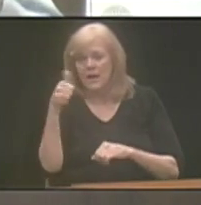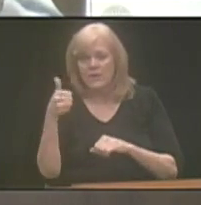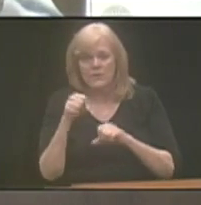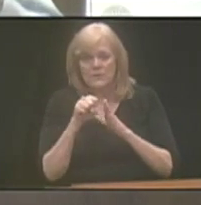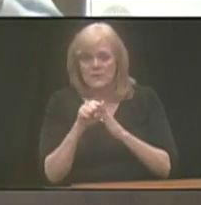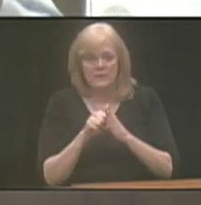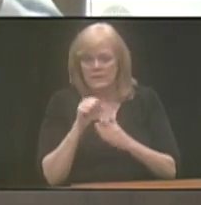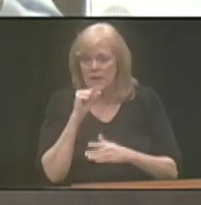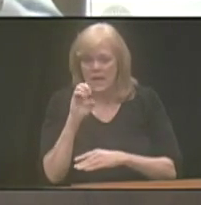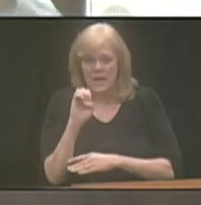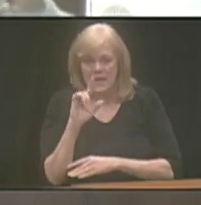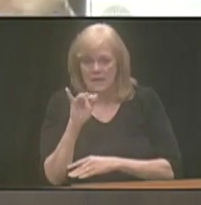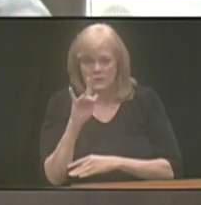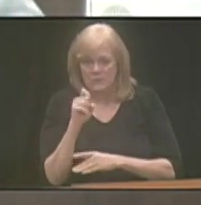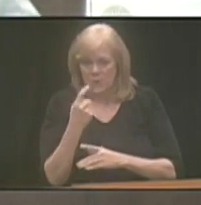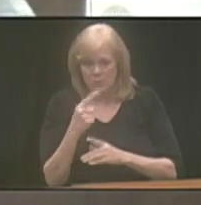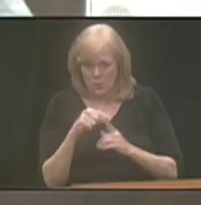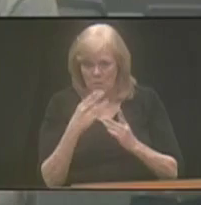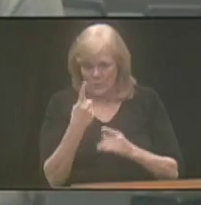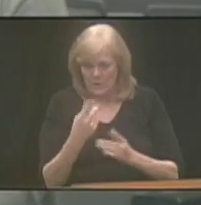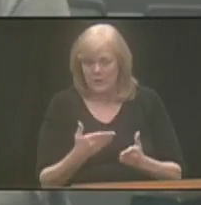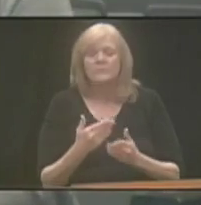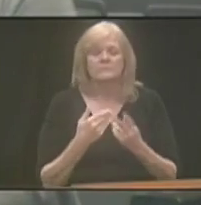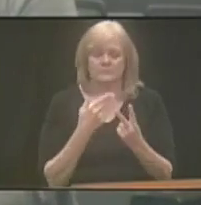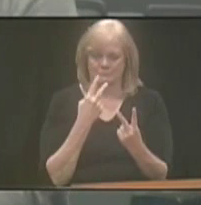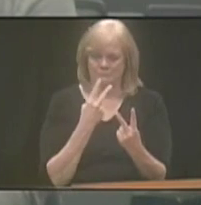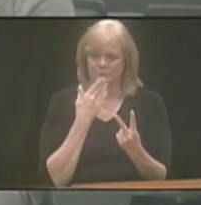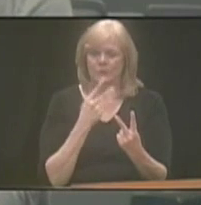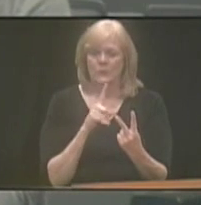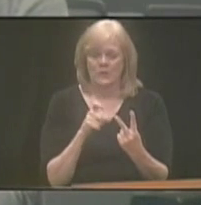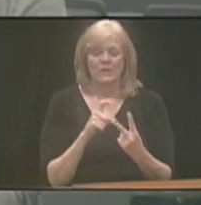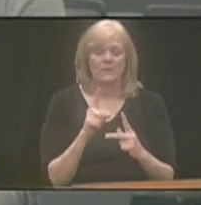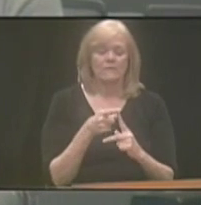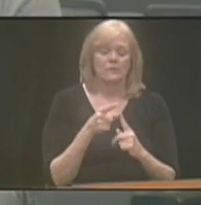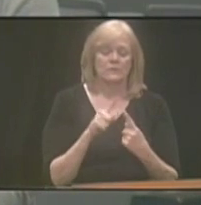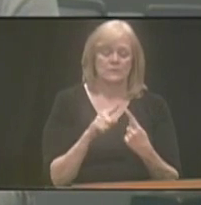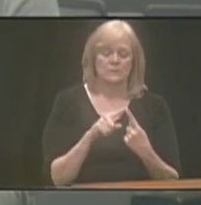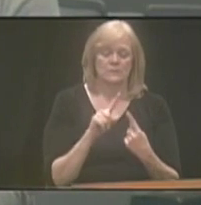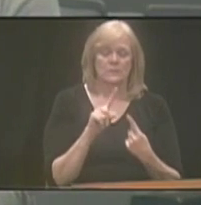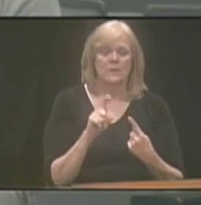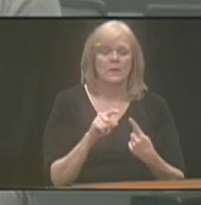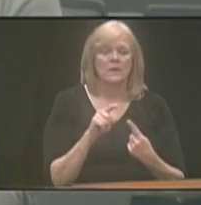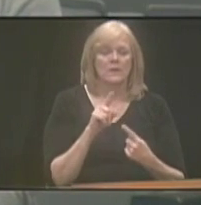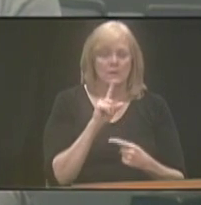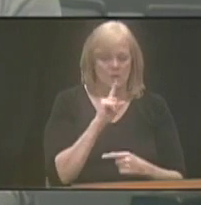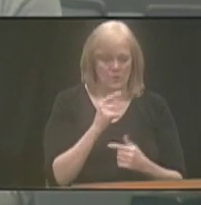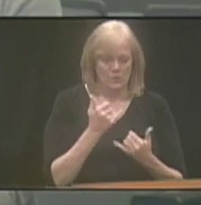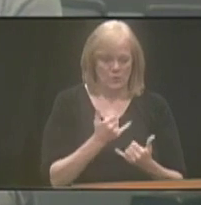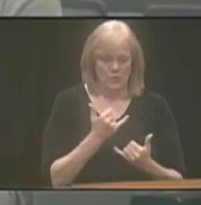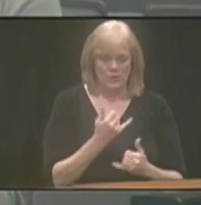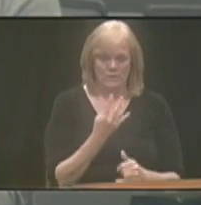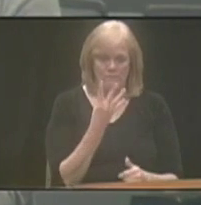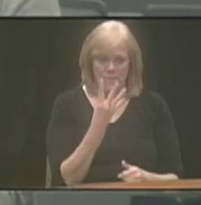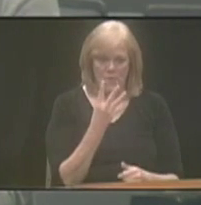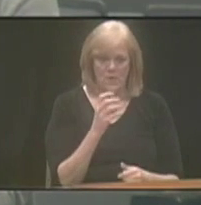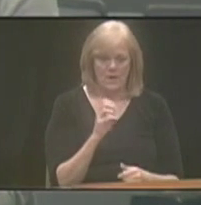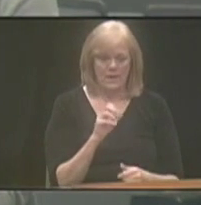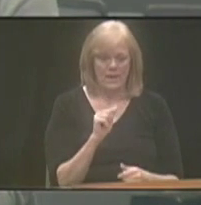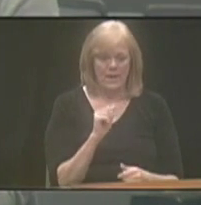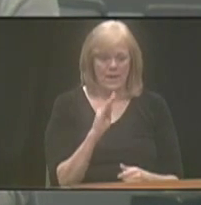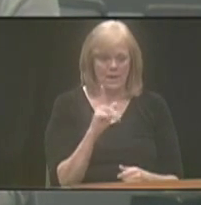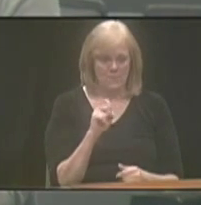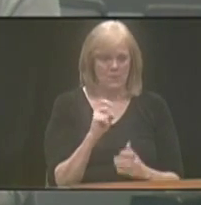they're not eligible to open it here? Yeah. Two good questions. So, the first half, there are currently four ABLE